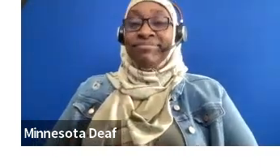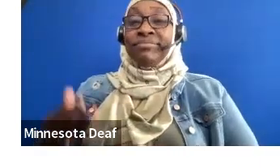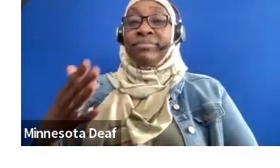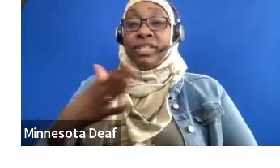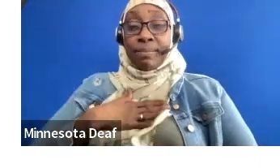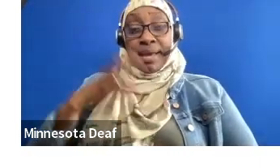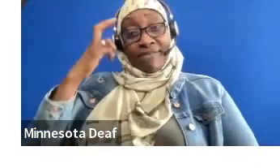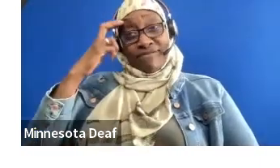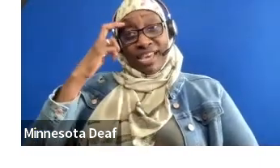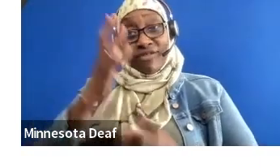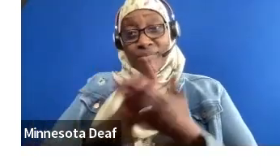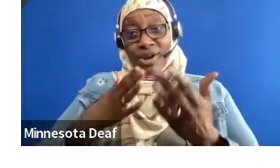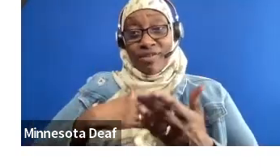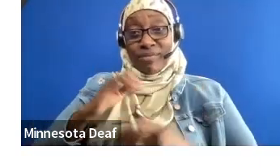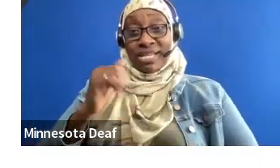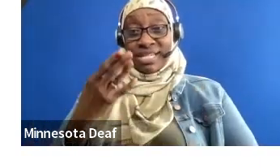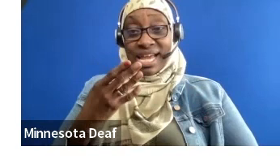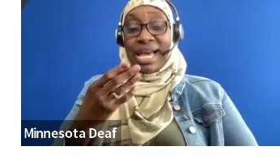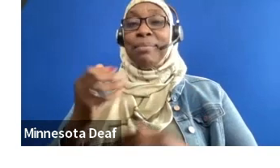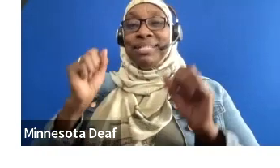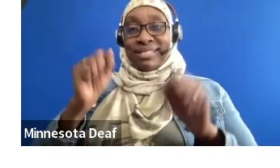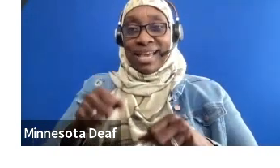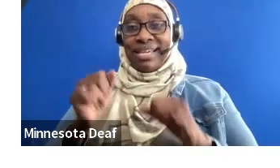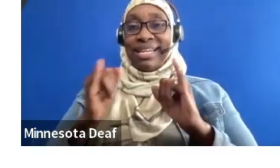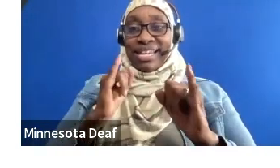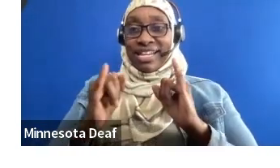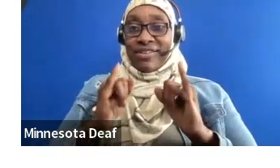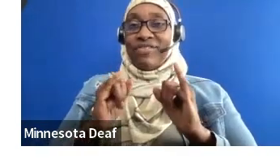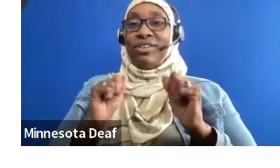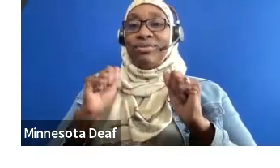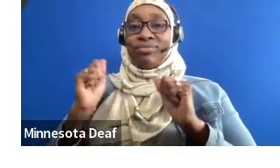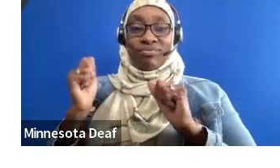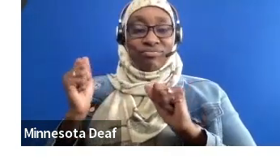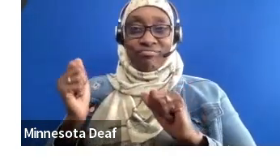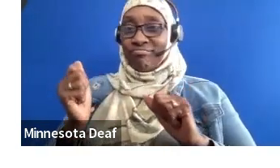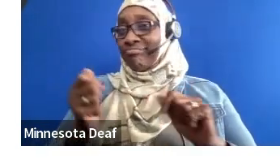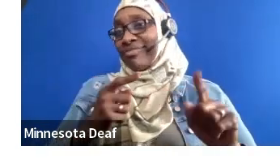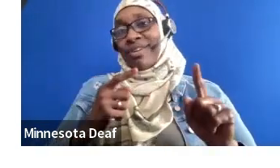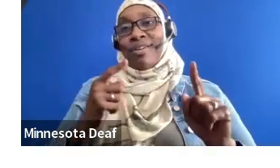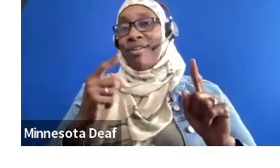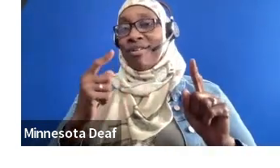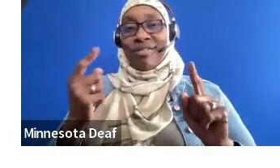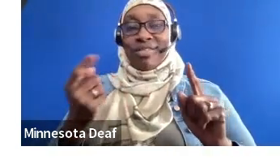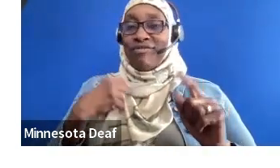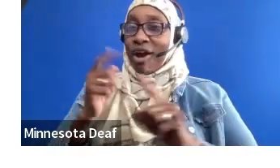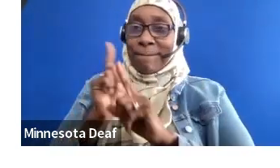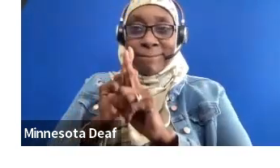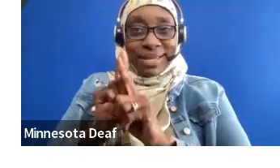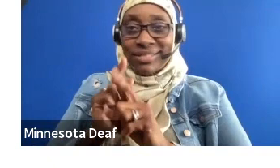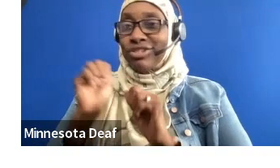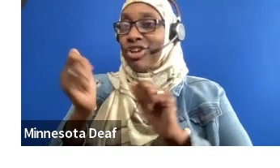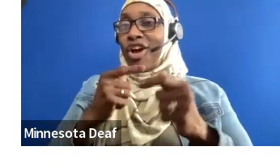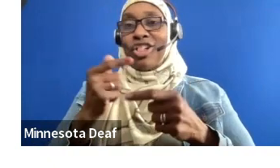Dell volunteers, right? A lot of the mentors, a lot of the business partners. And part of our interview process for both mentor and mentee is asking them,